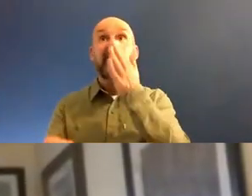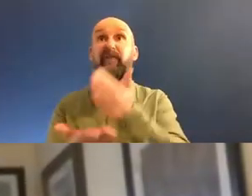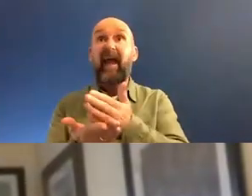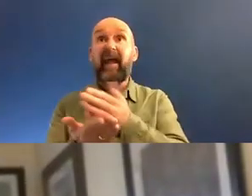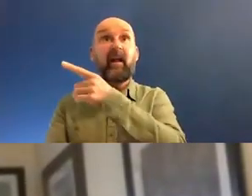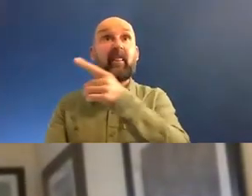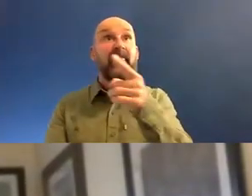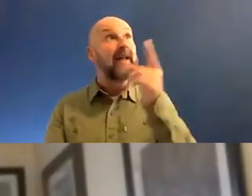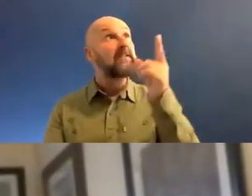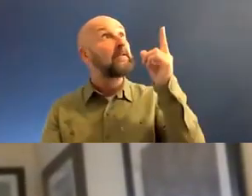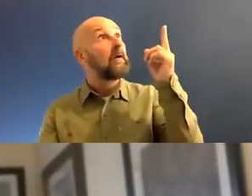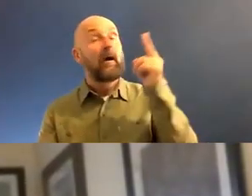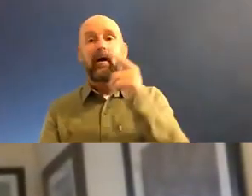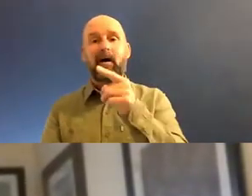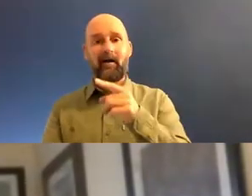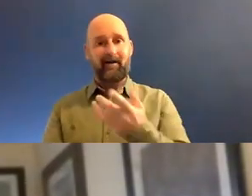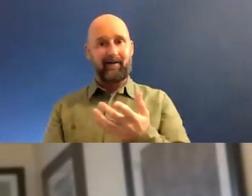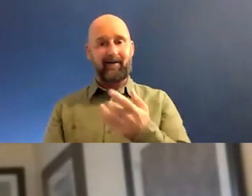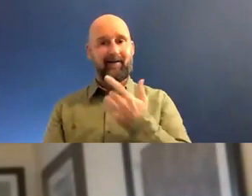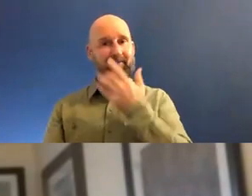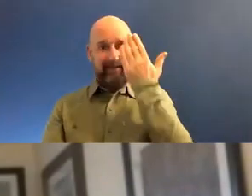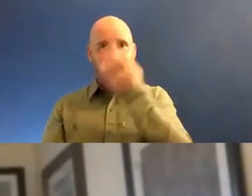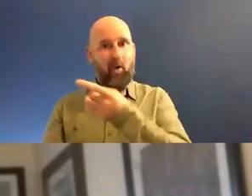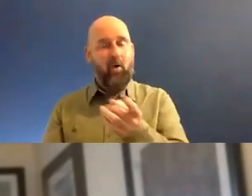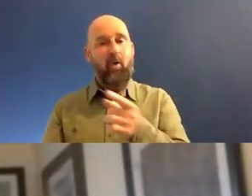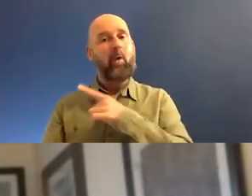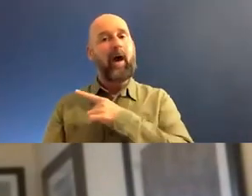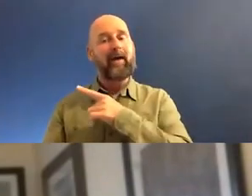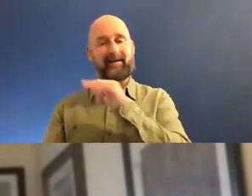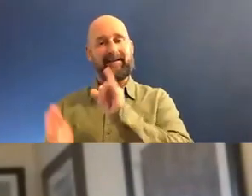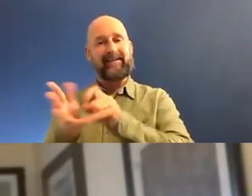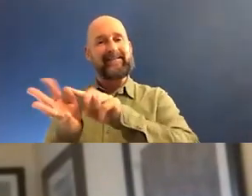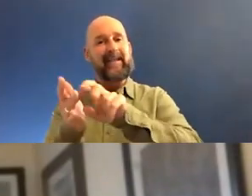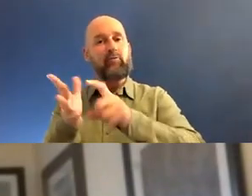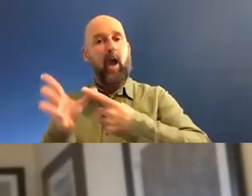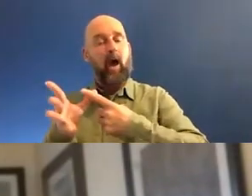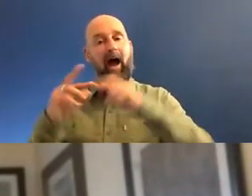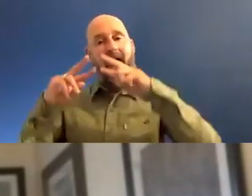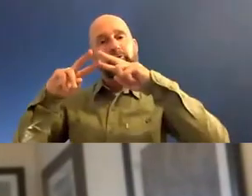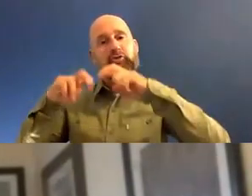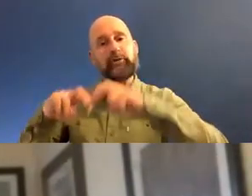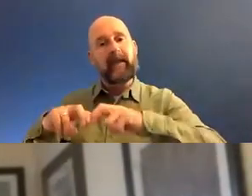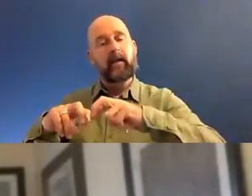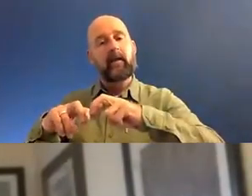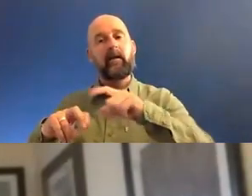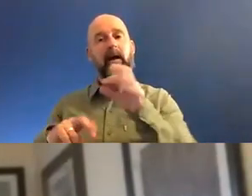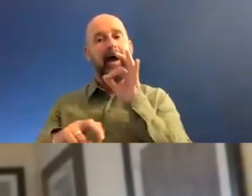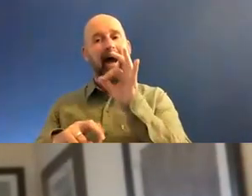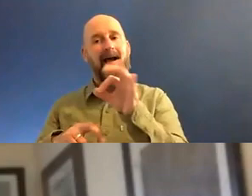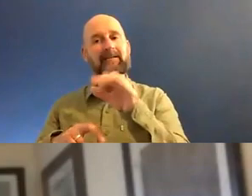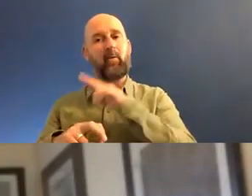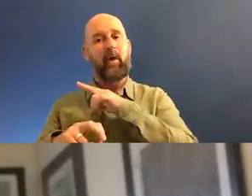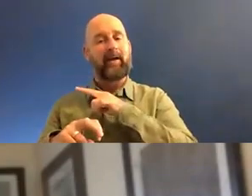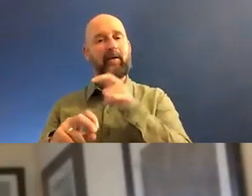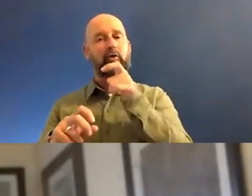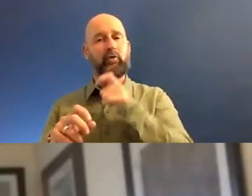And I got asked very often when I, when I was studying in Syria, why I keep writing Christian calligraphy in Arabic.